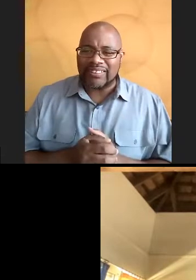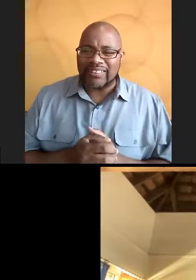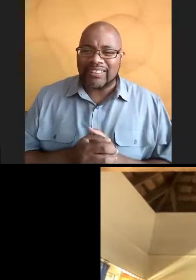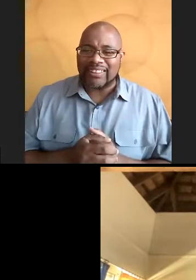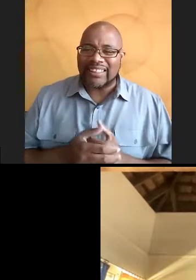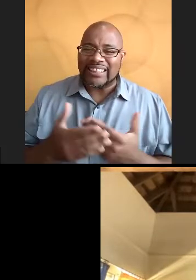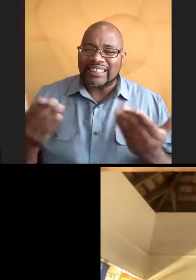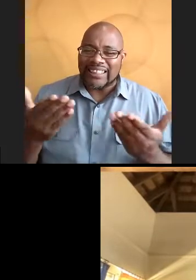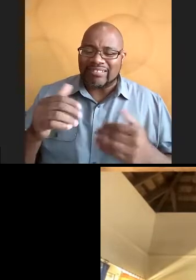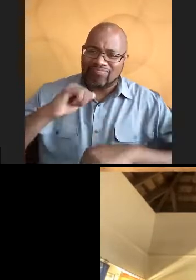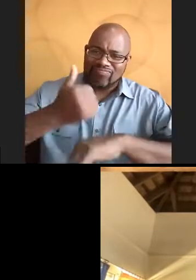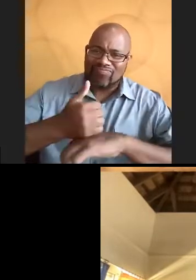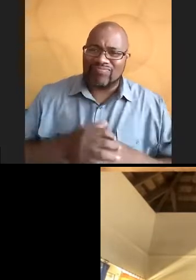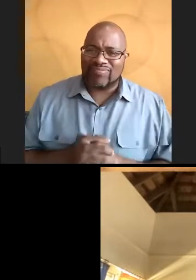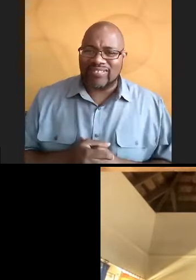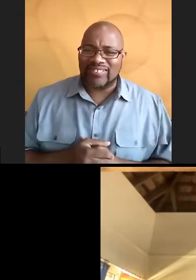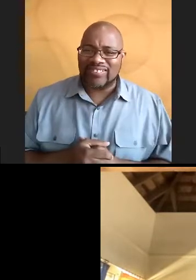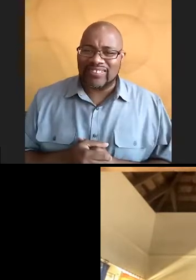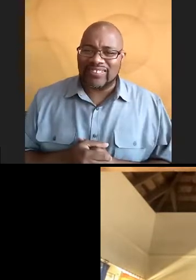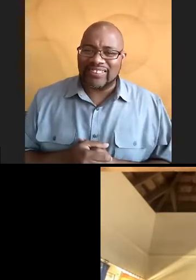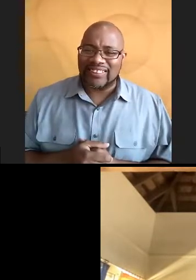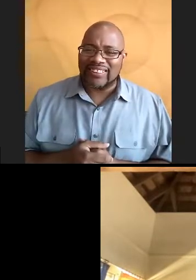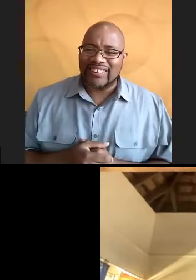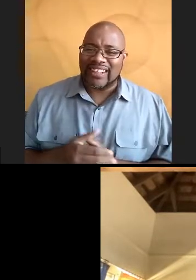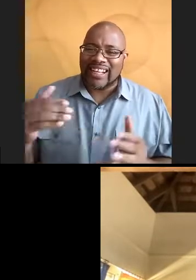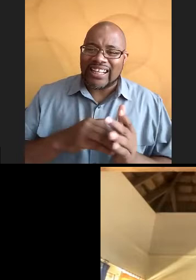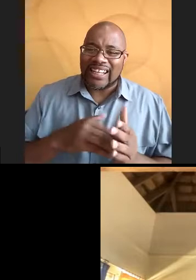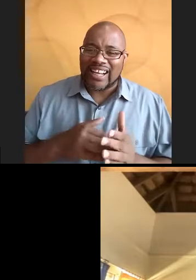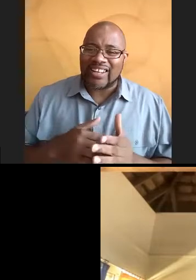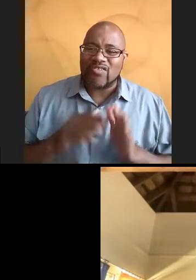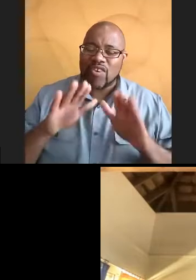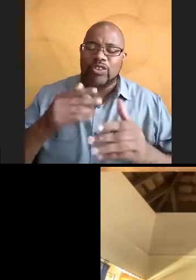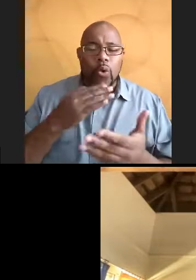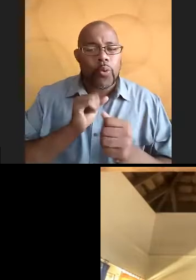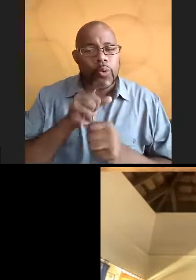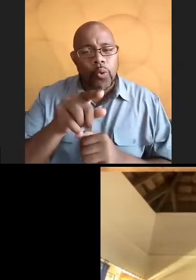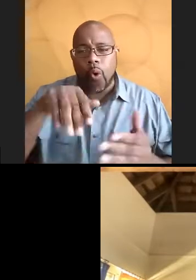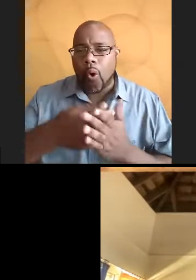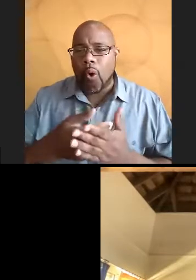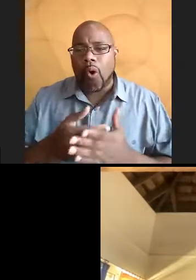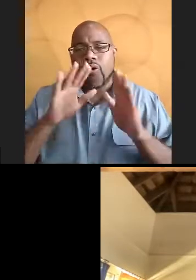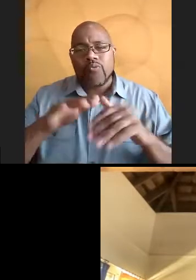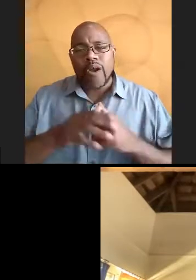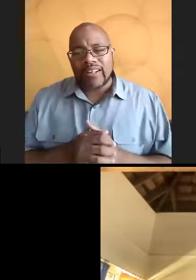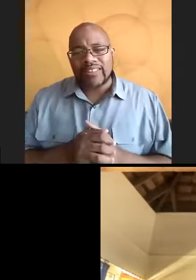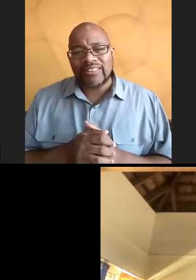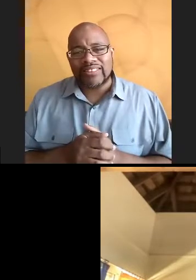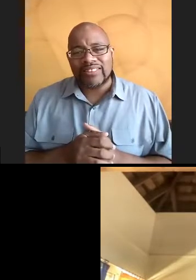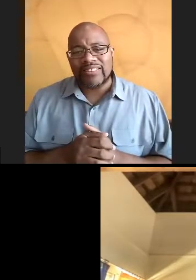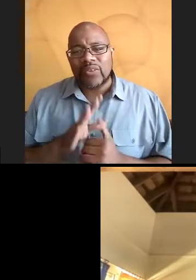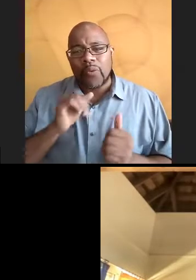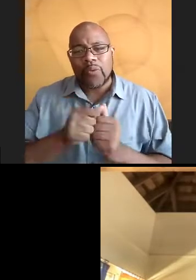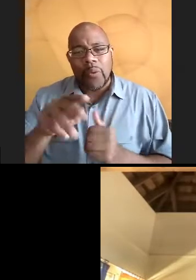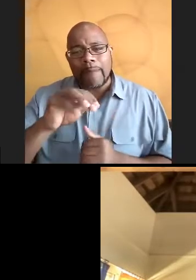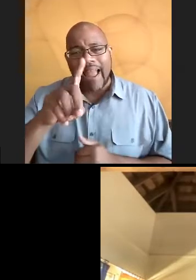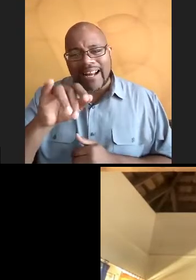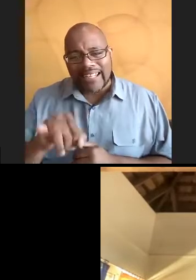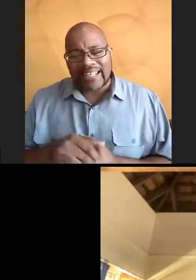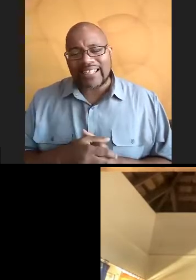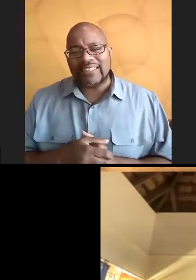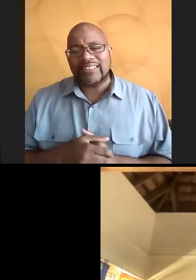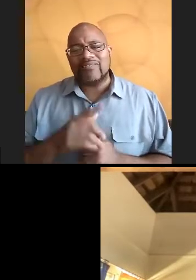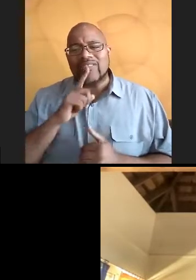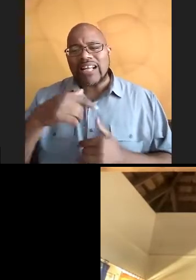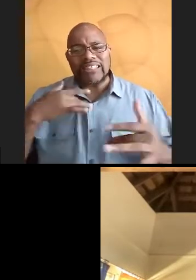situated. And, yeah. It was great talking with you all. Great, of course, talking with you, Maddie. I'm